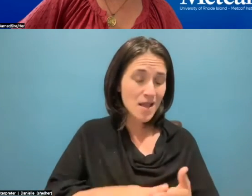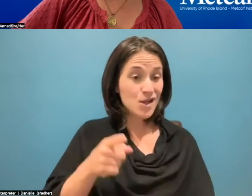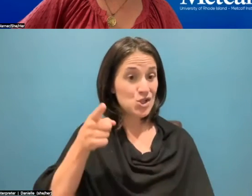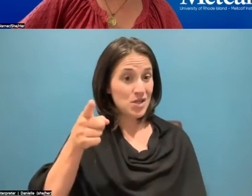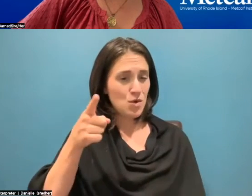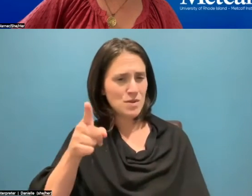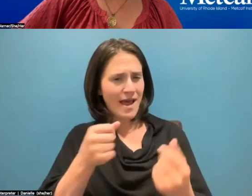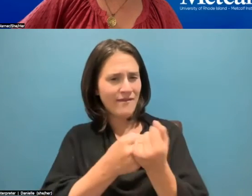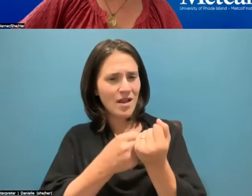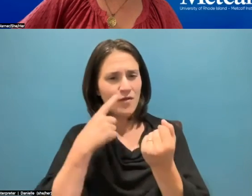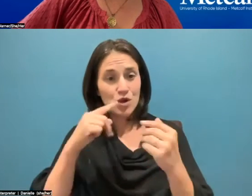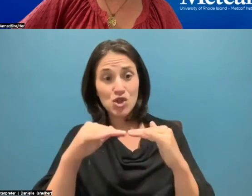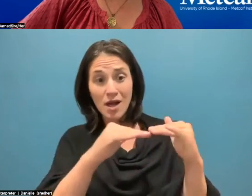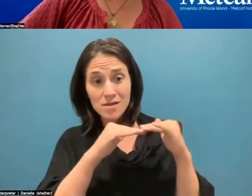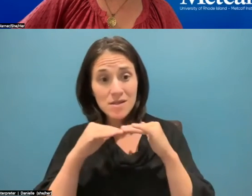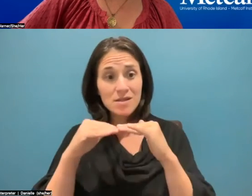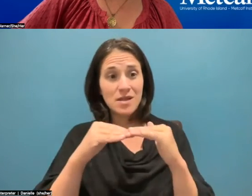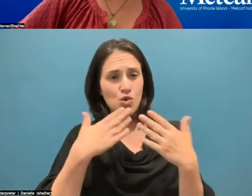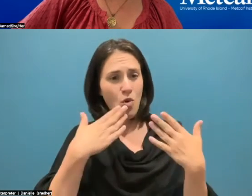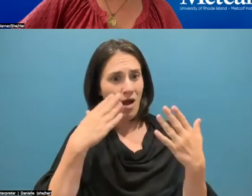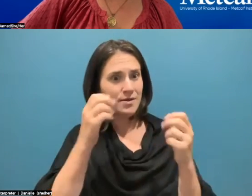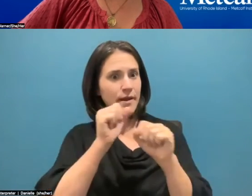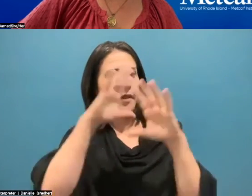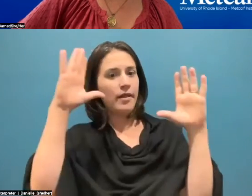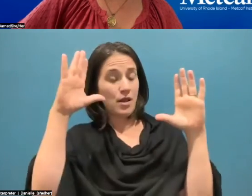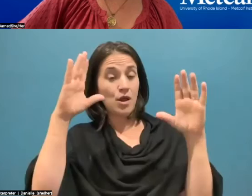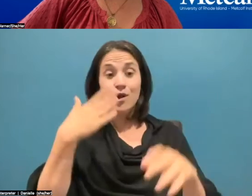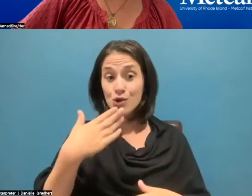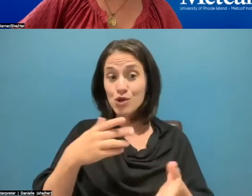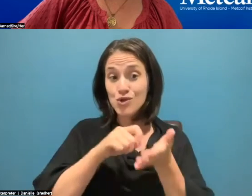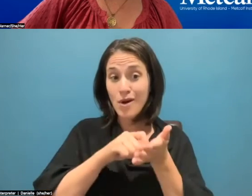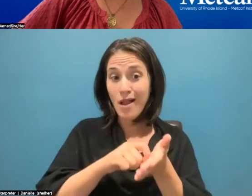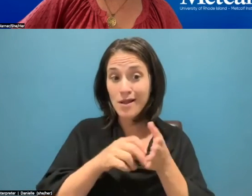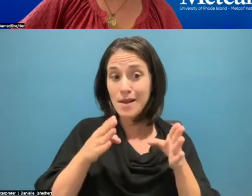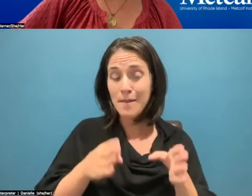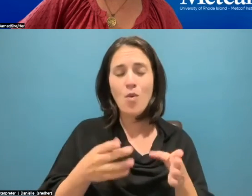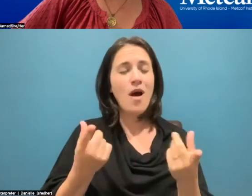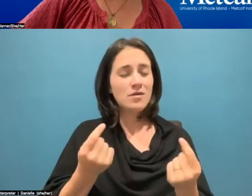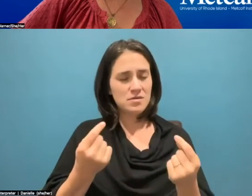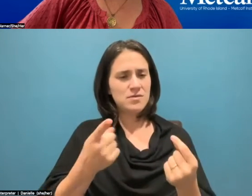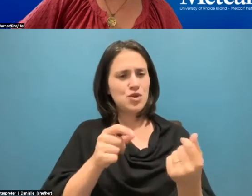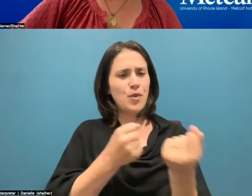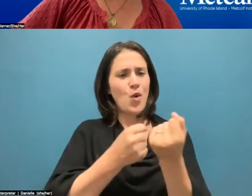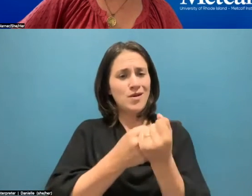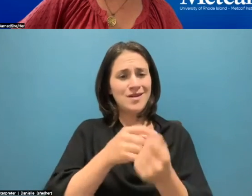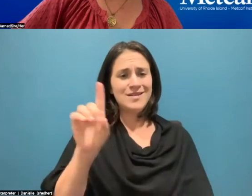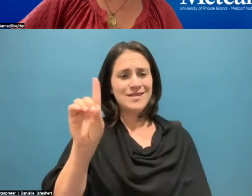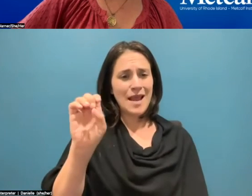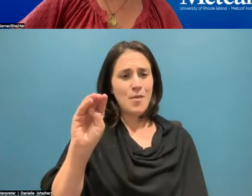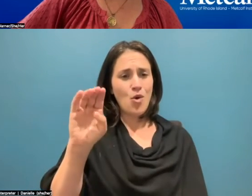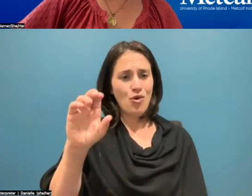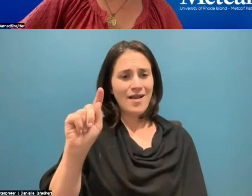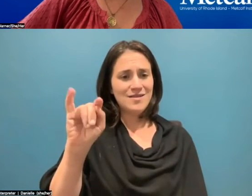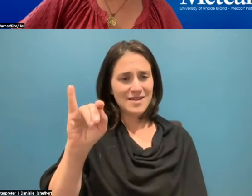ideals. And I think that good journalism should support those things. We should actually be supporting the very democratic values that allow us to do our